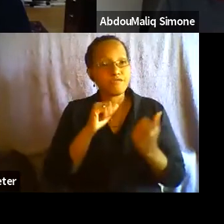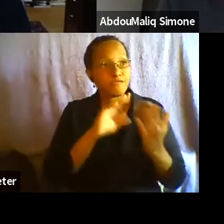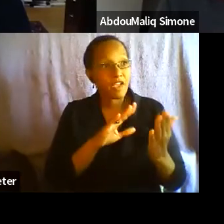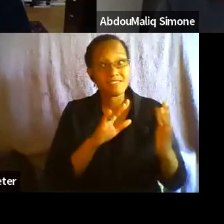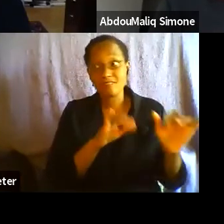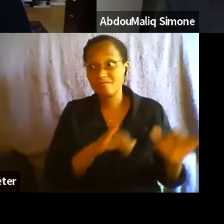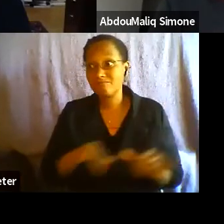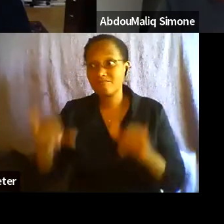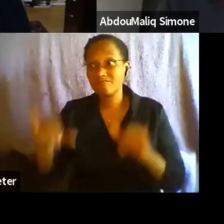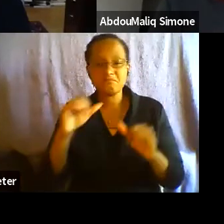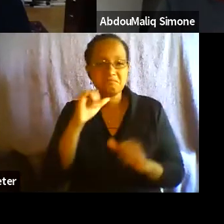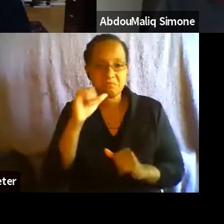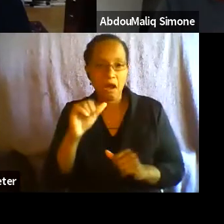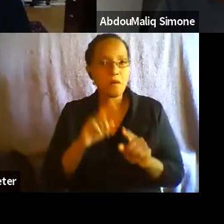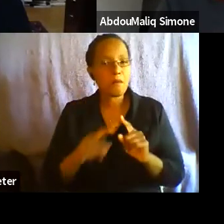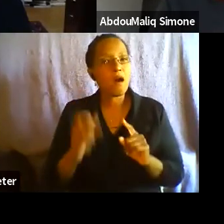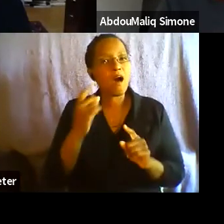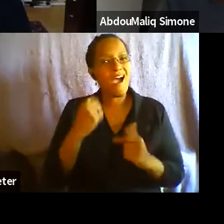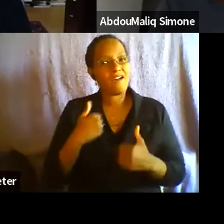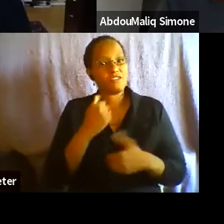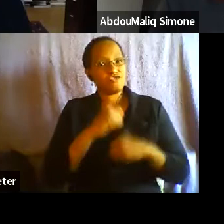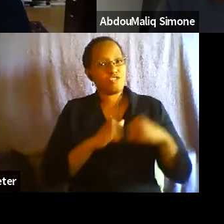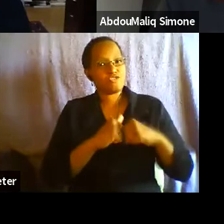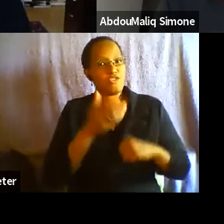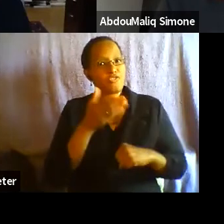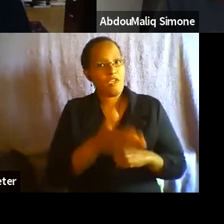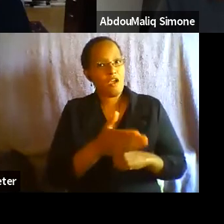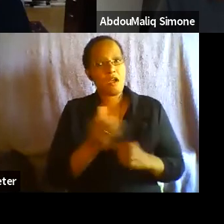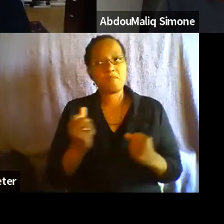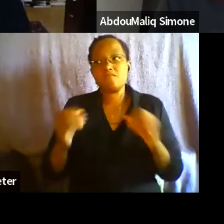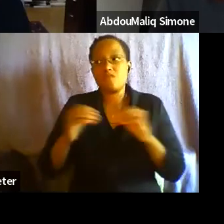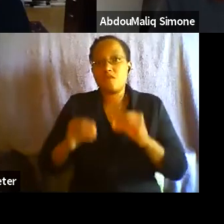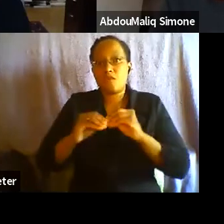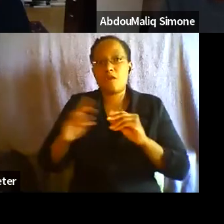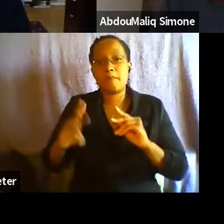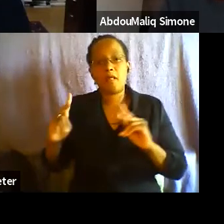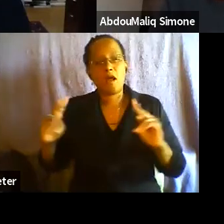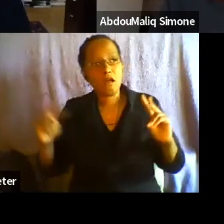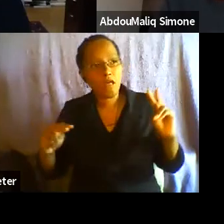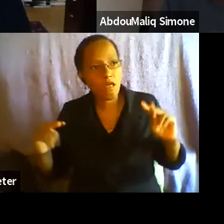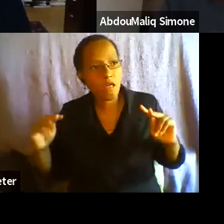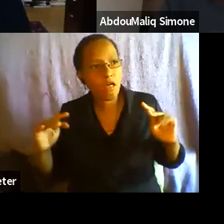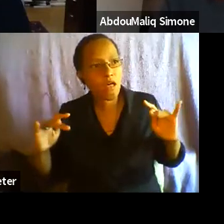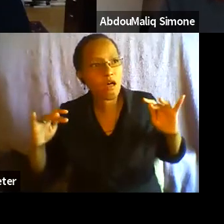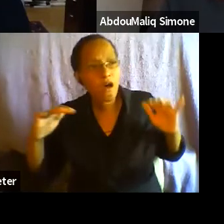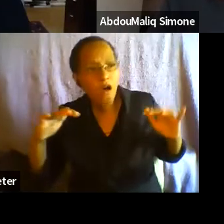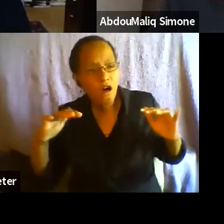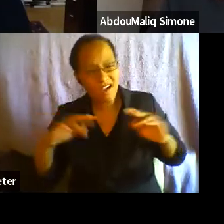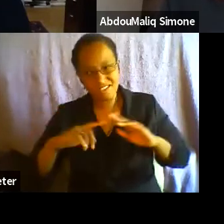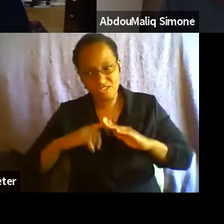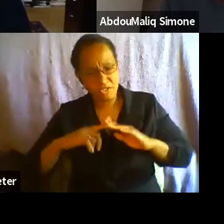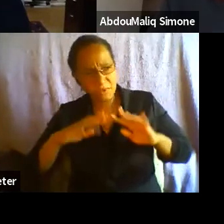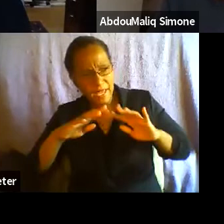people are starting to see and analyze. And here I would say it's very useful for us to go beyond